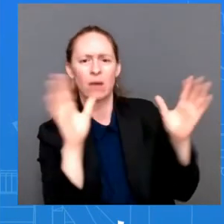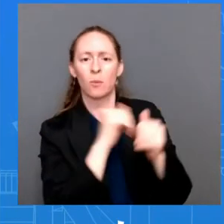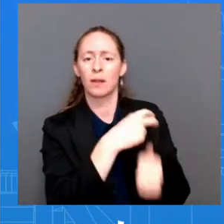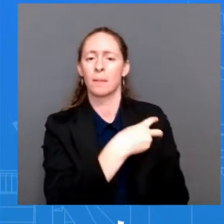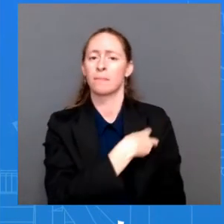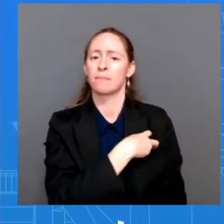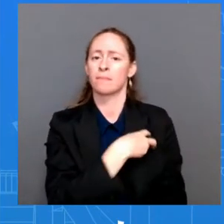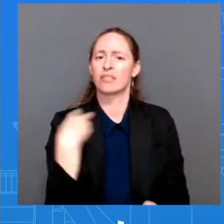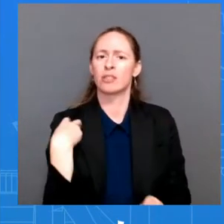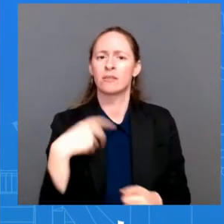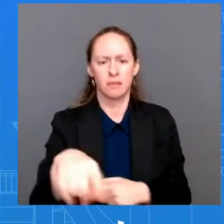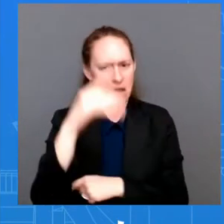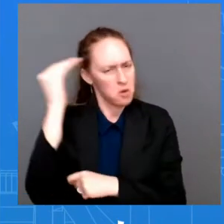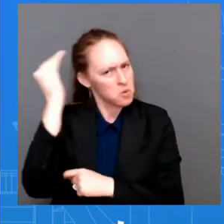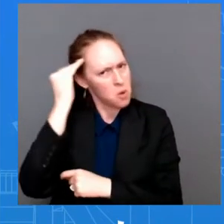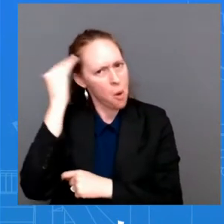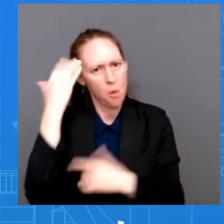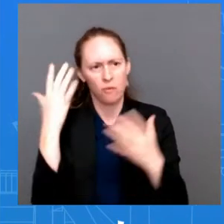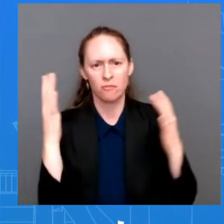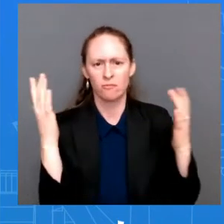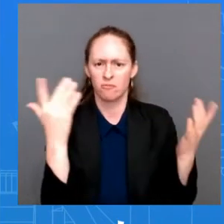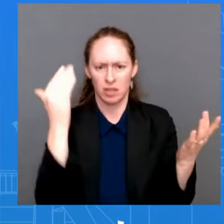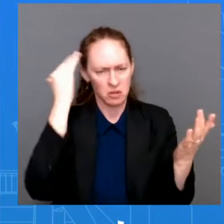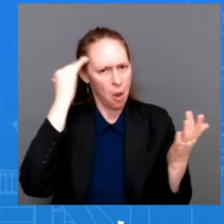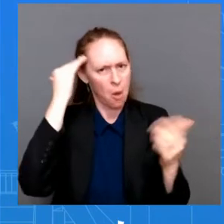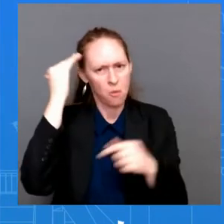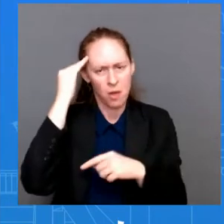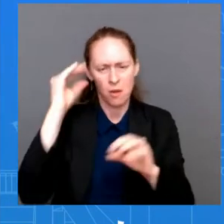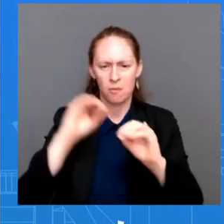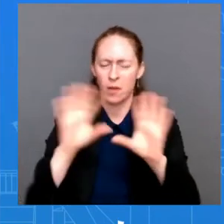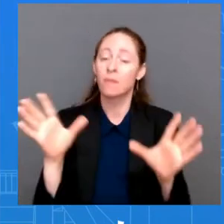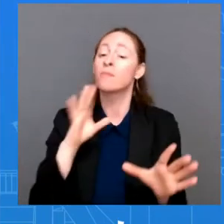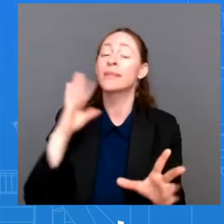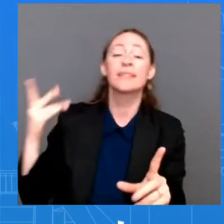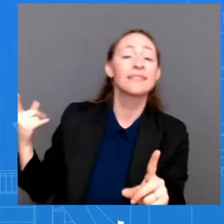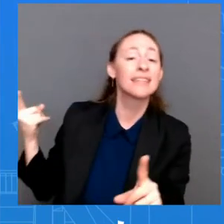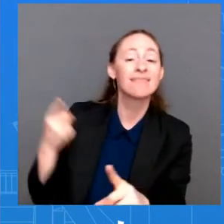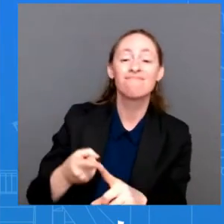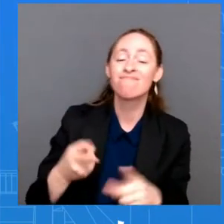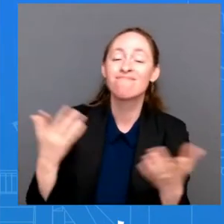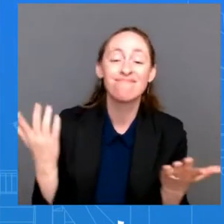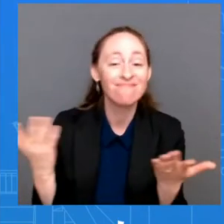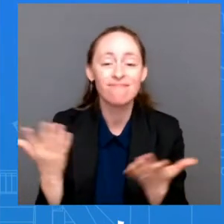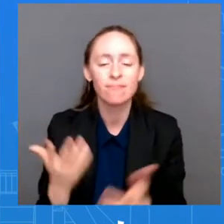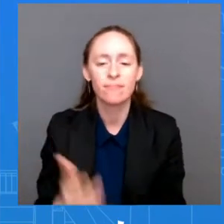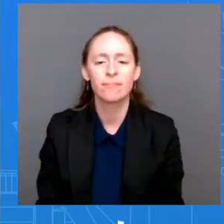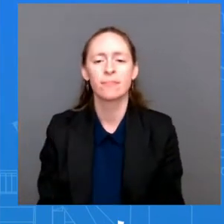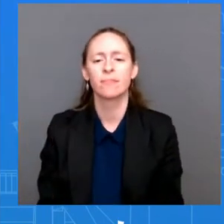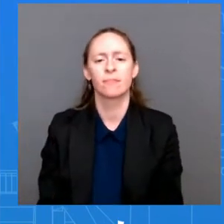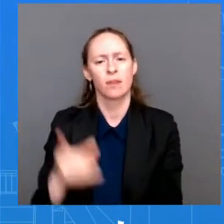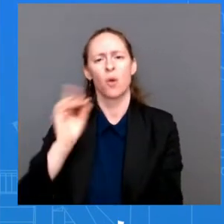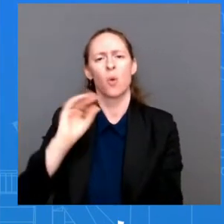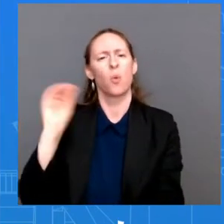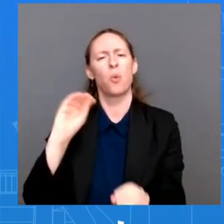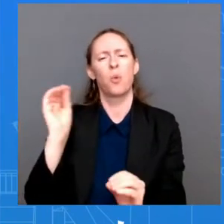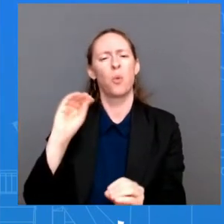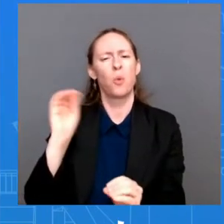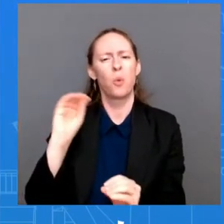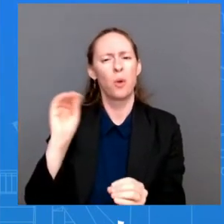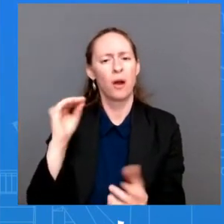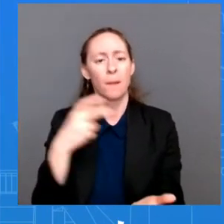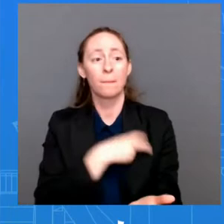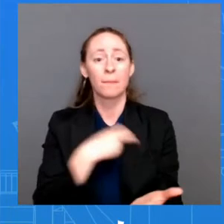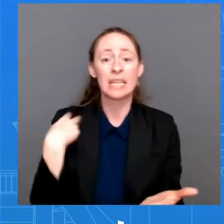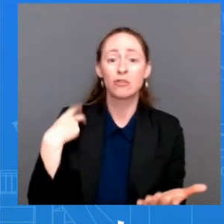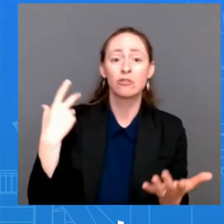Put simply, there is no reason for Beijing to turn a potential visit consistent with longstanding U.S.